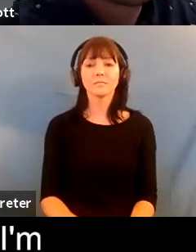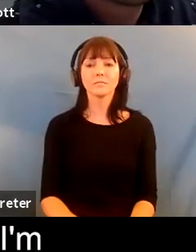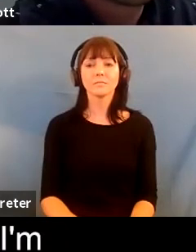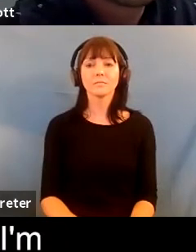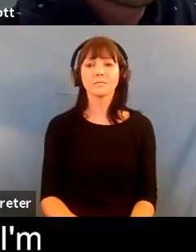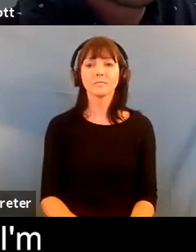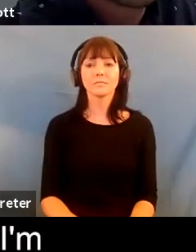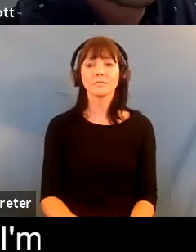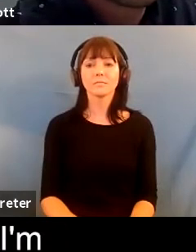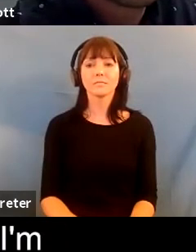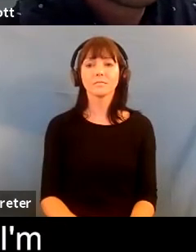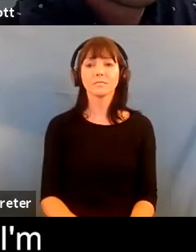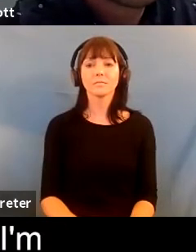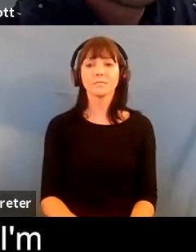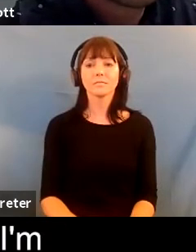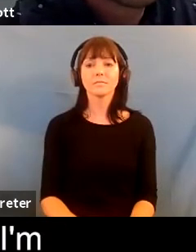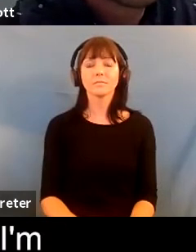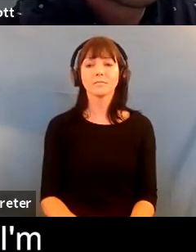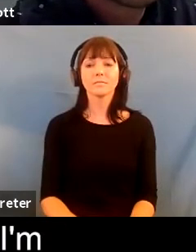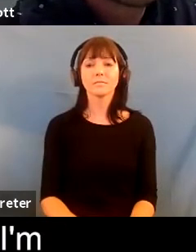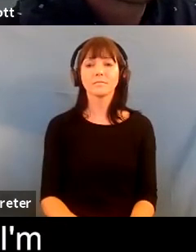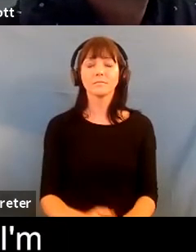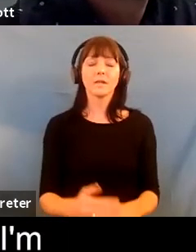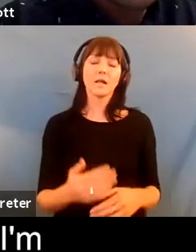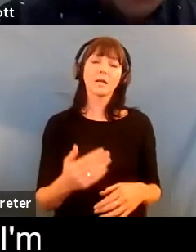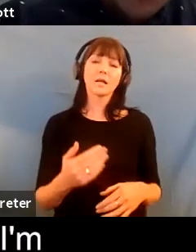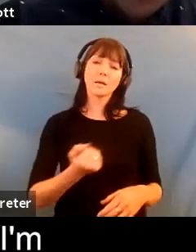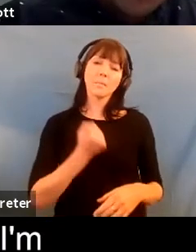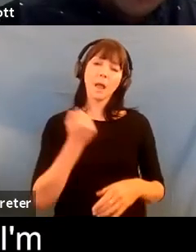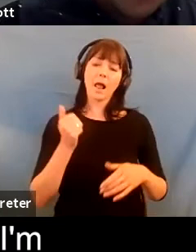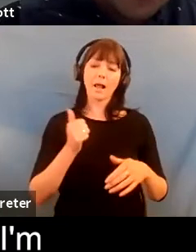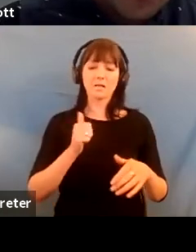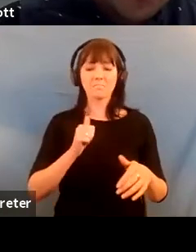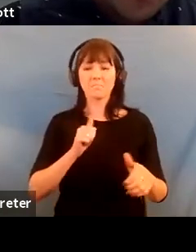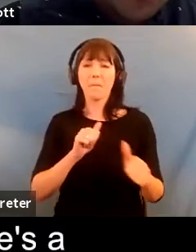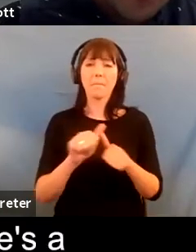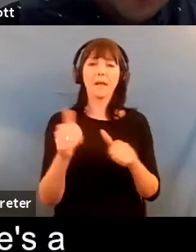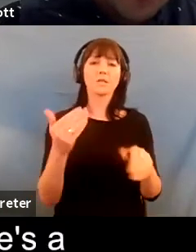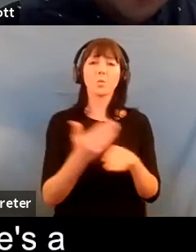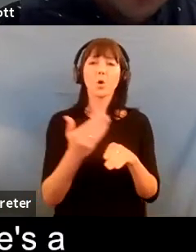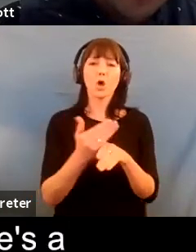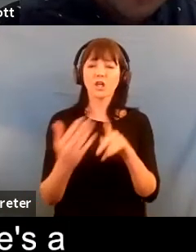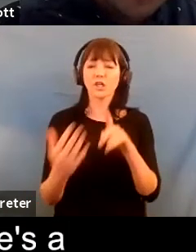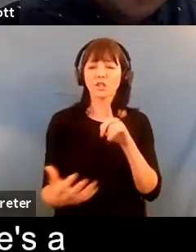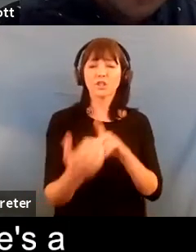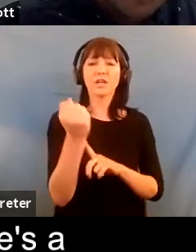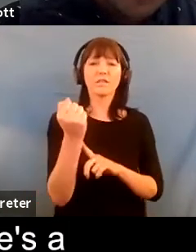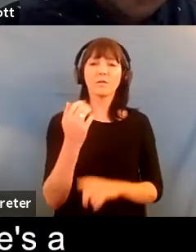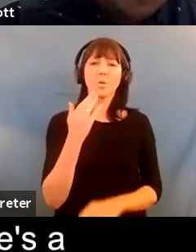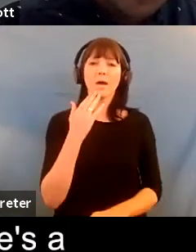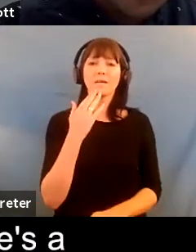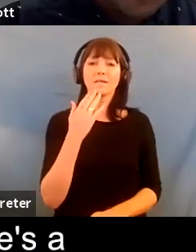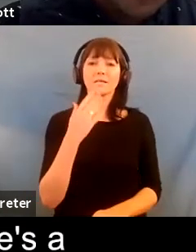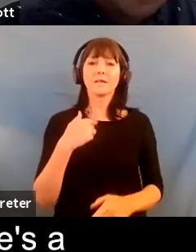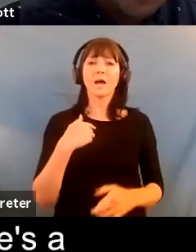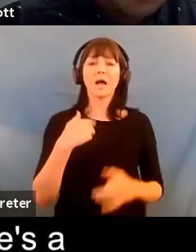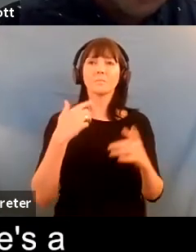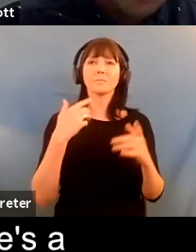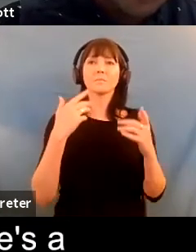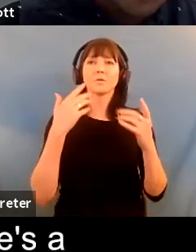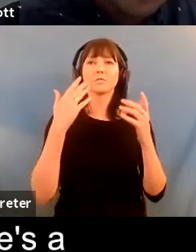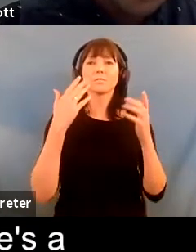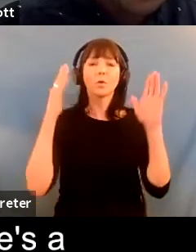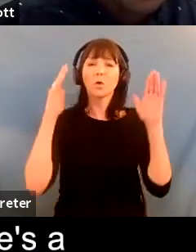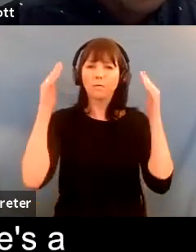my best work when i'm barely aware of myself in terms of either thinking oh rowan she's so great she's a genius or like